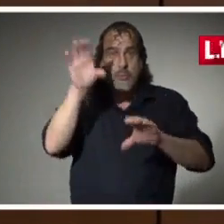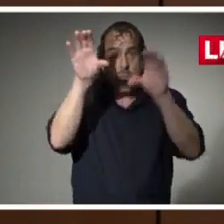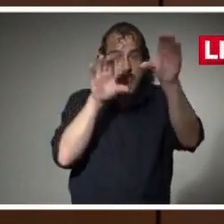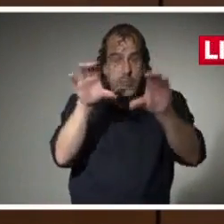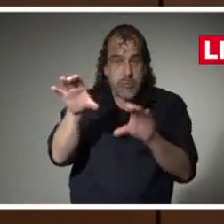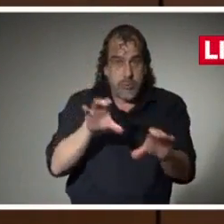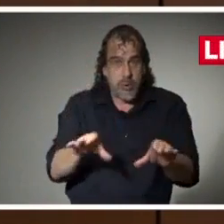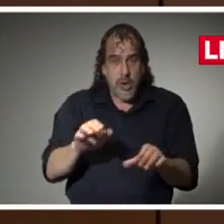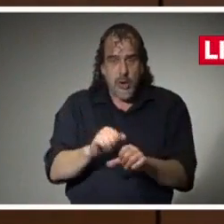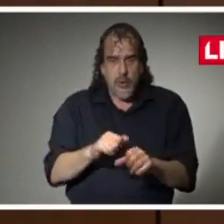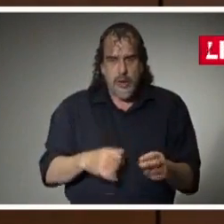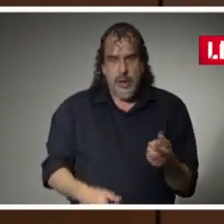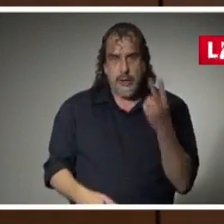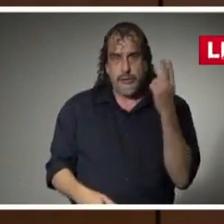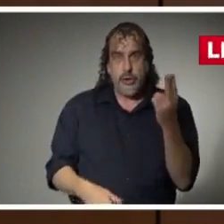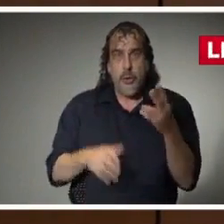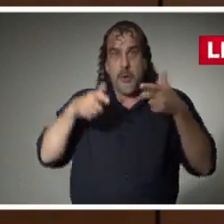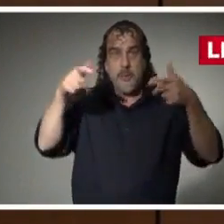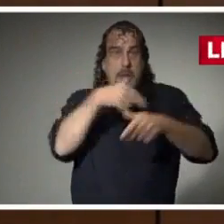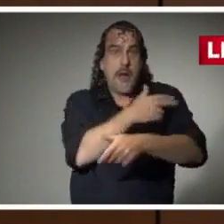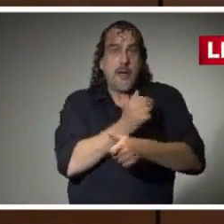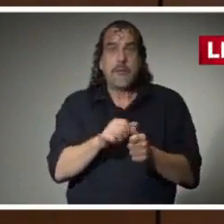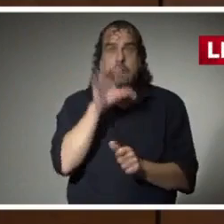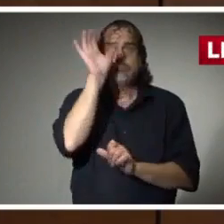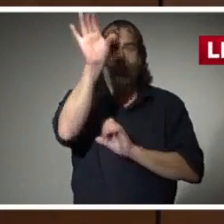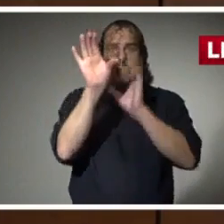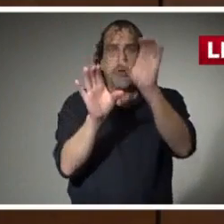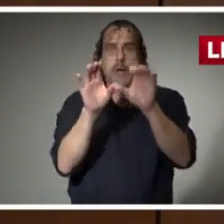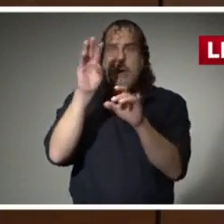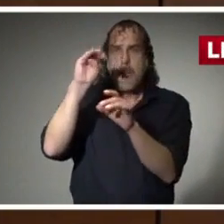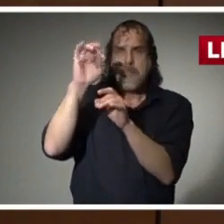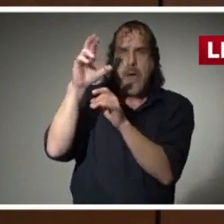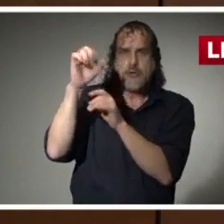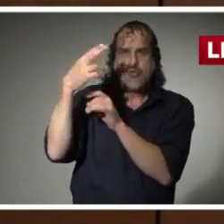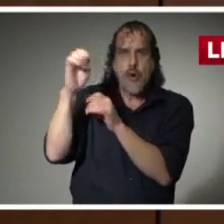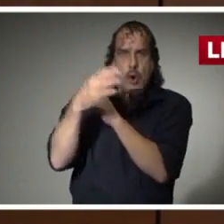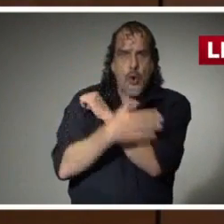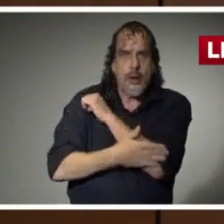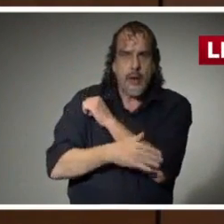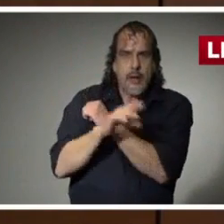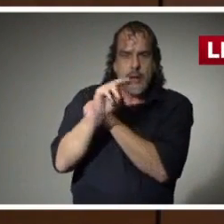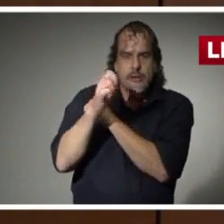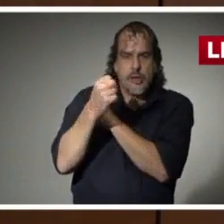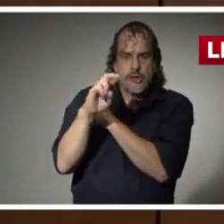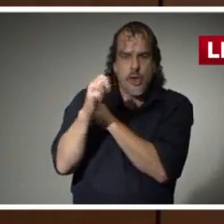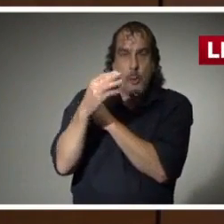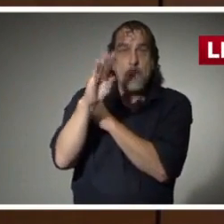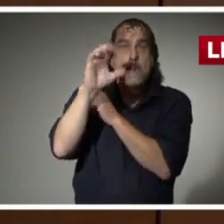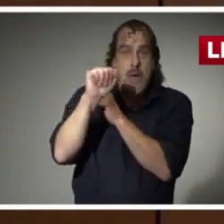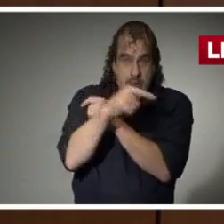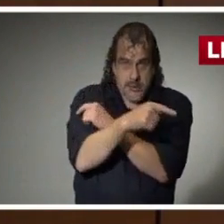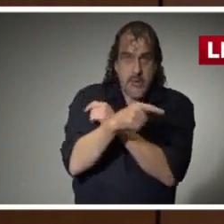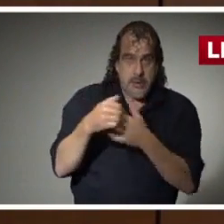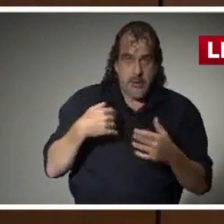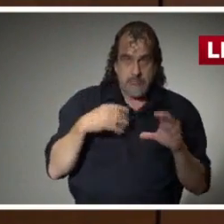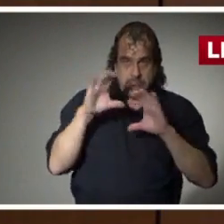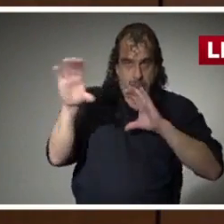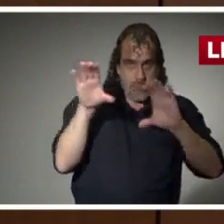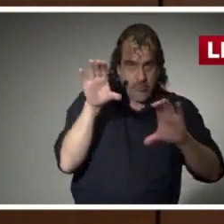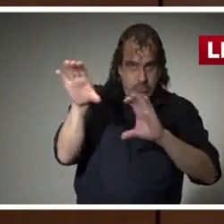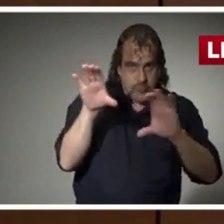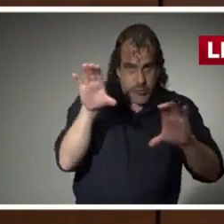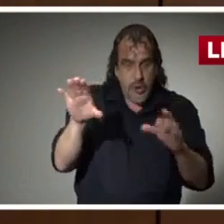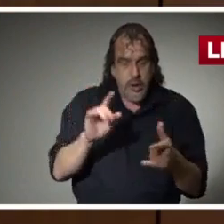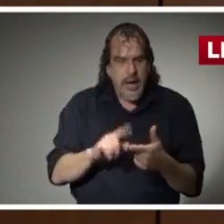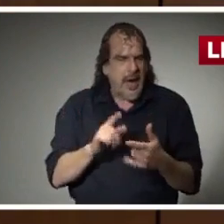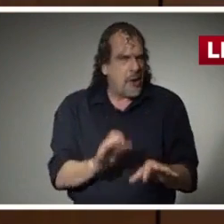Tier 1 shipments that we pushed out today. One in Monroe County and one in Neshoba County. And it's just important to